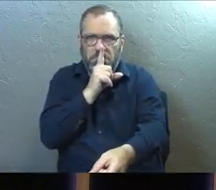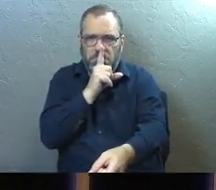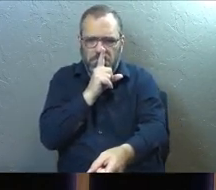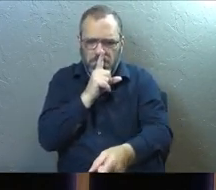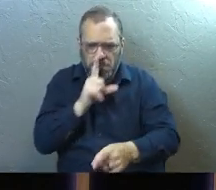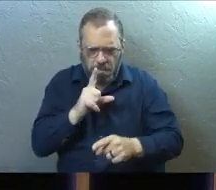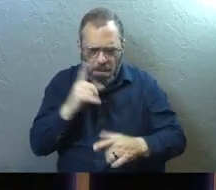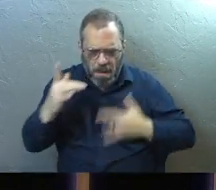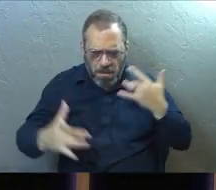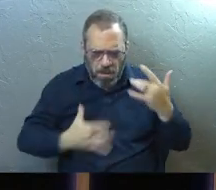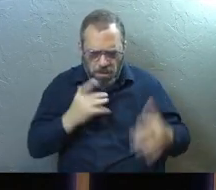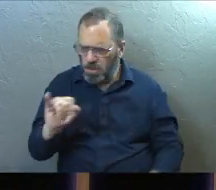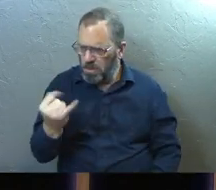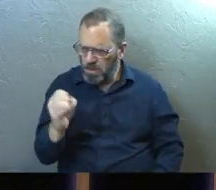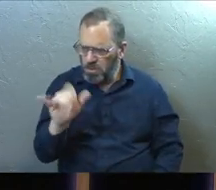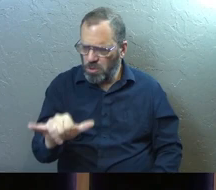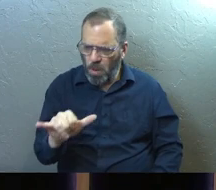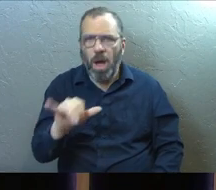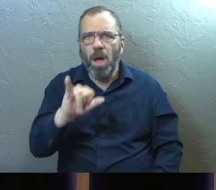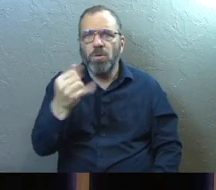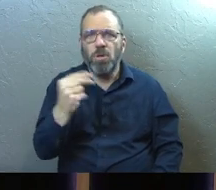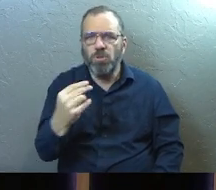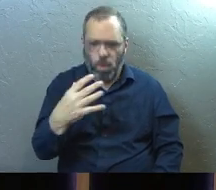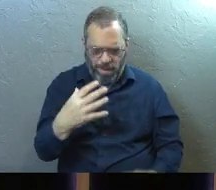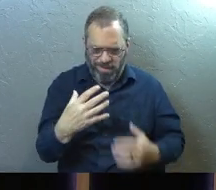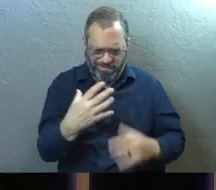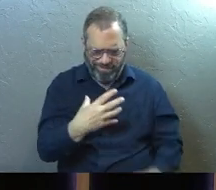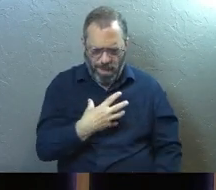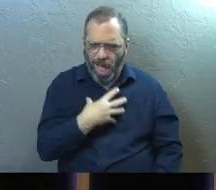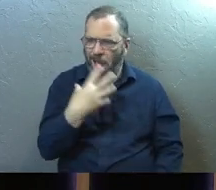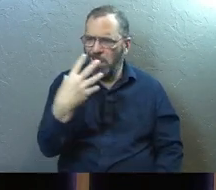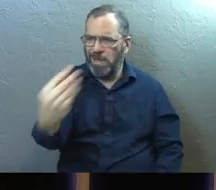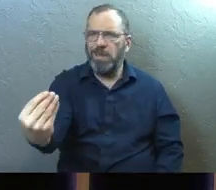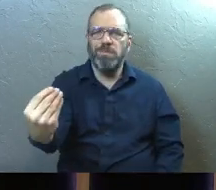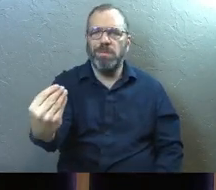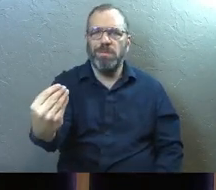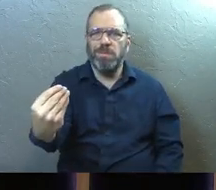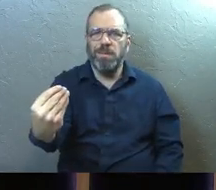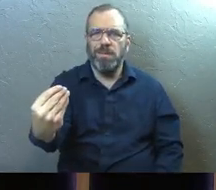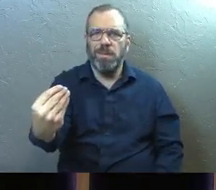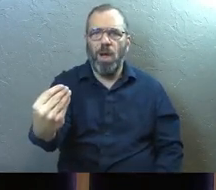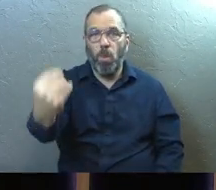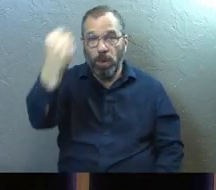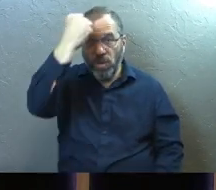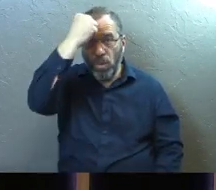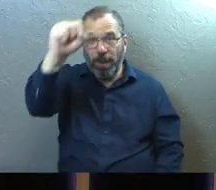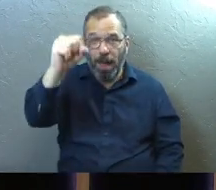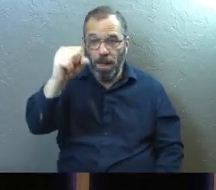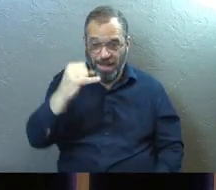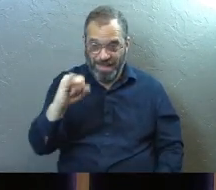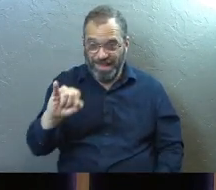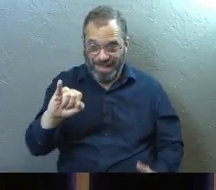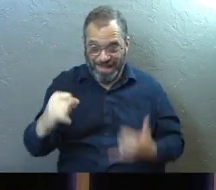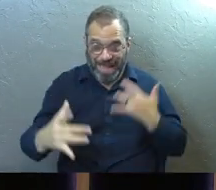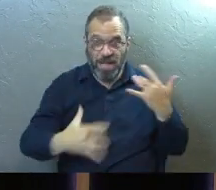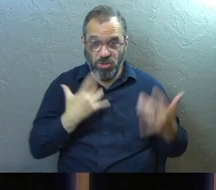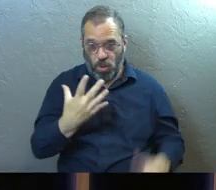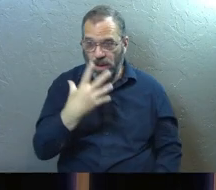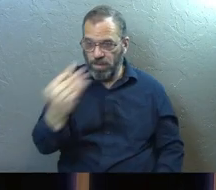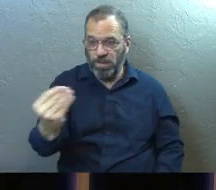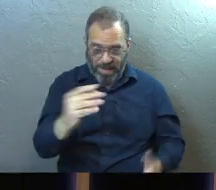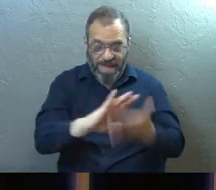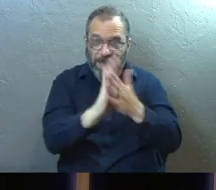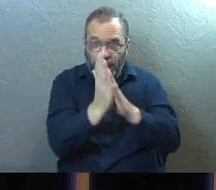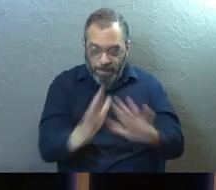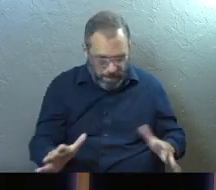What's this thing about the joy? Well, the joy always leaves when you're rebelling against God. And so does the